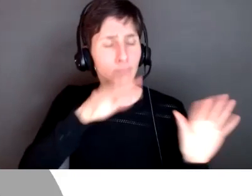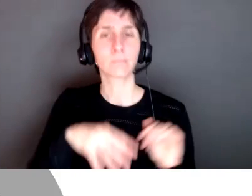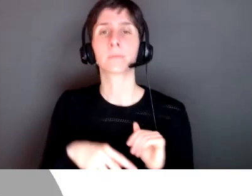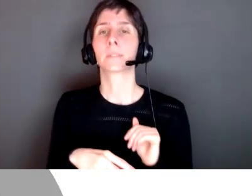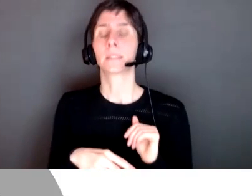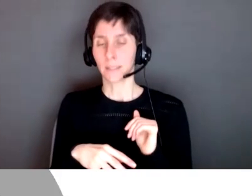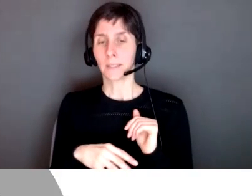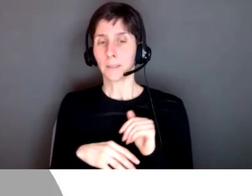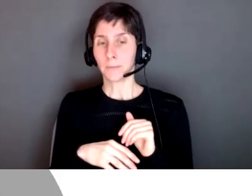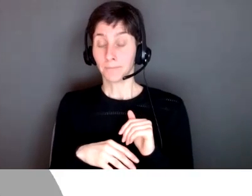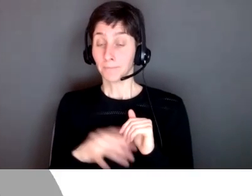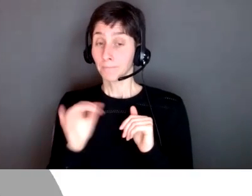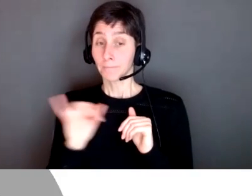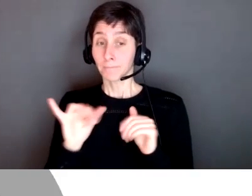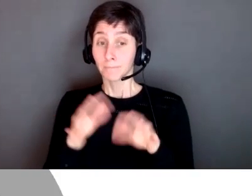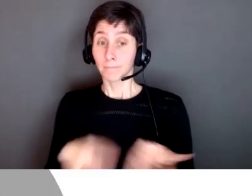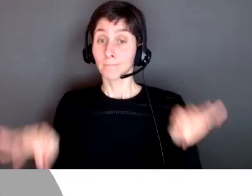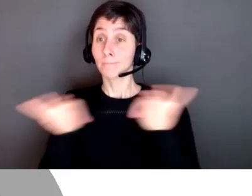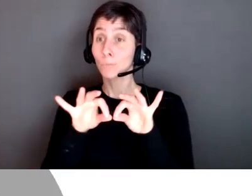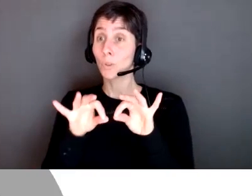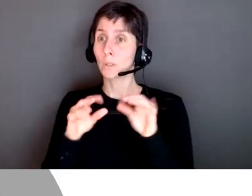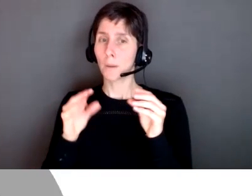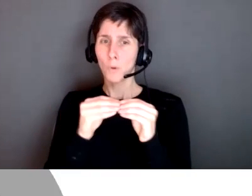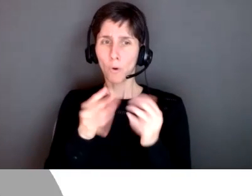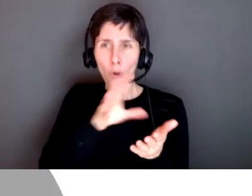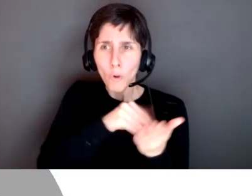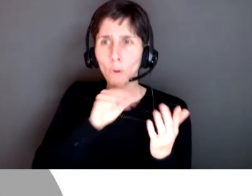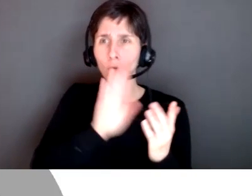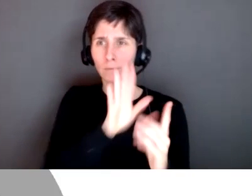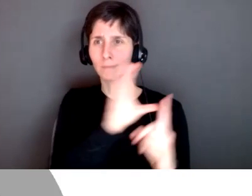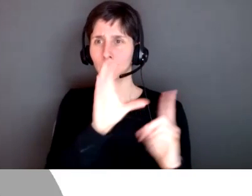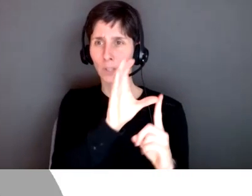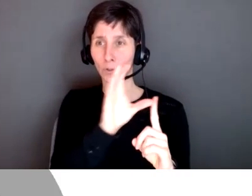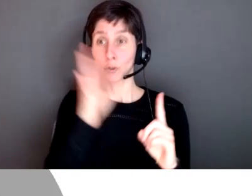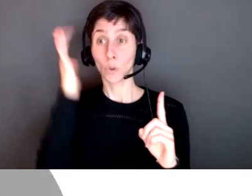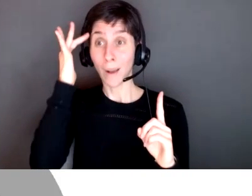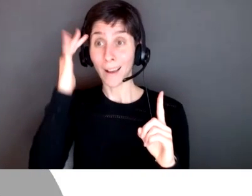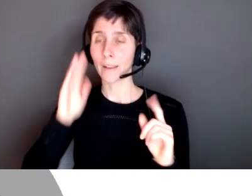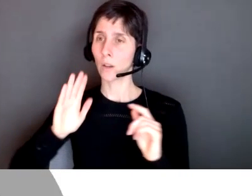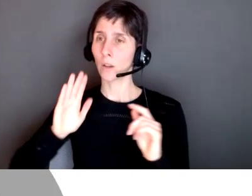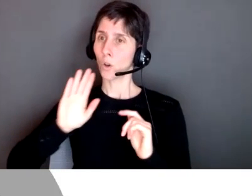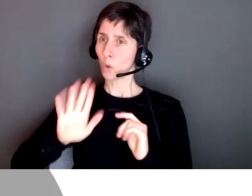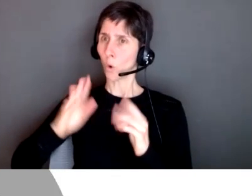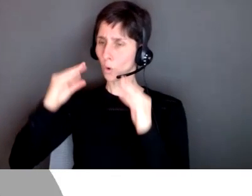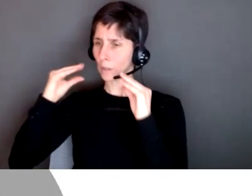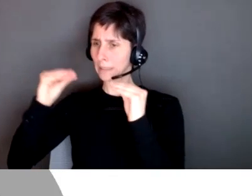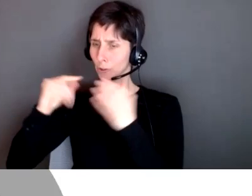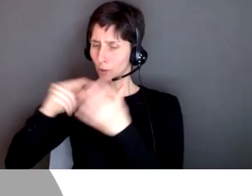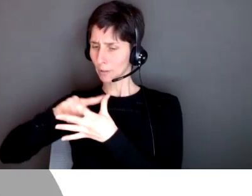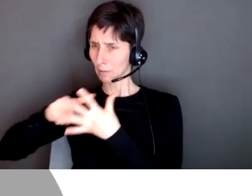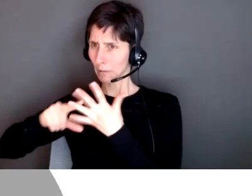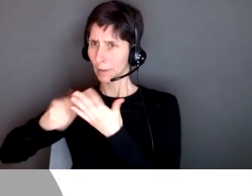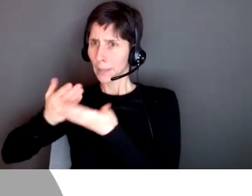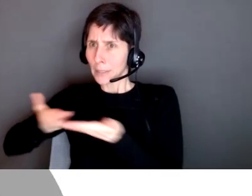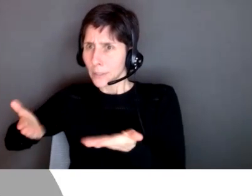also important to have that cultural knowledge because you need to assess the materials that you're going to have in your classroom to